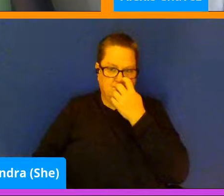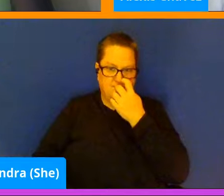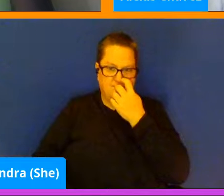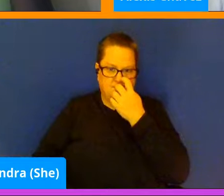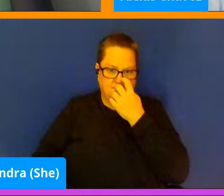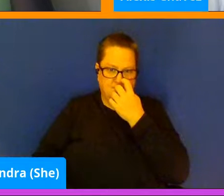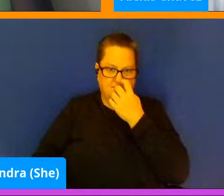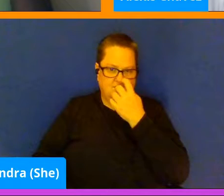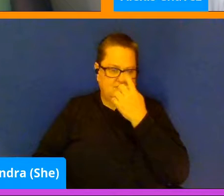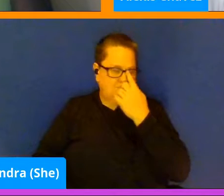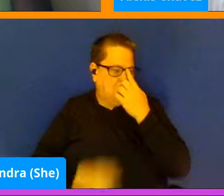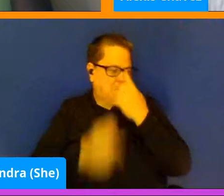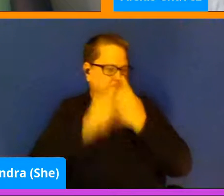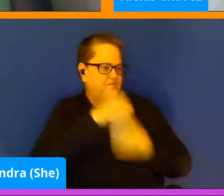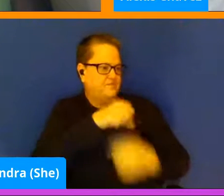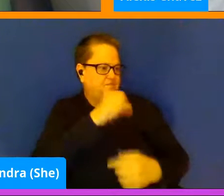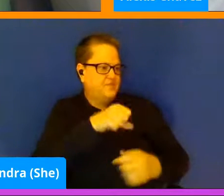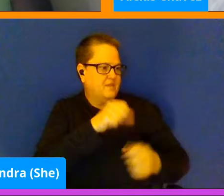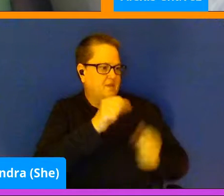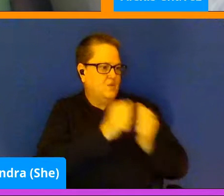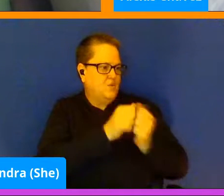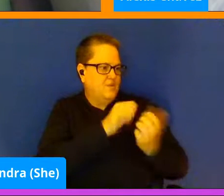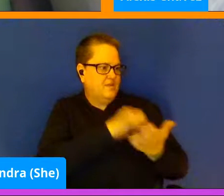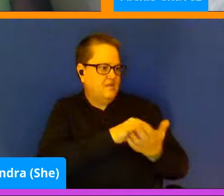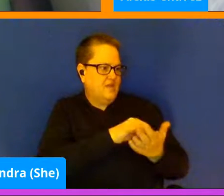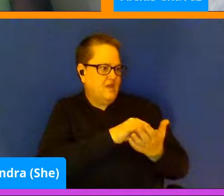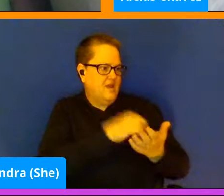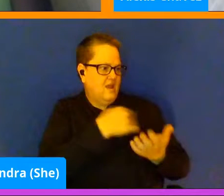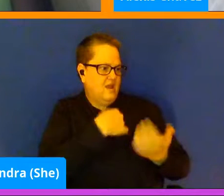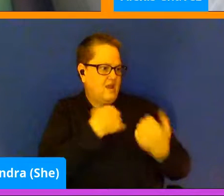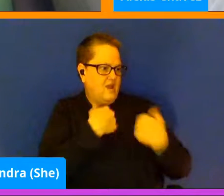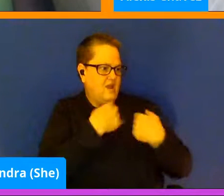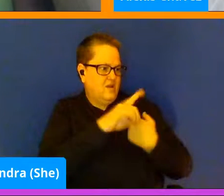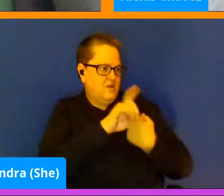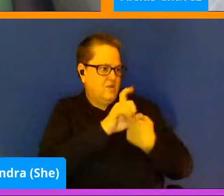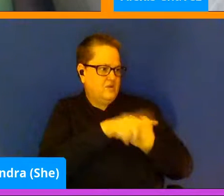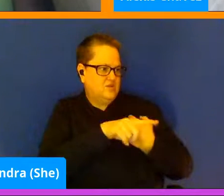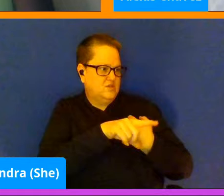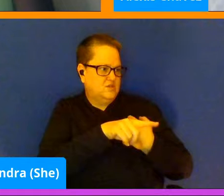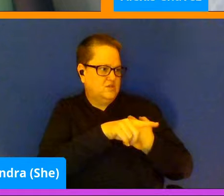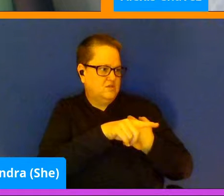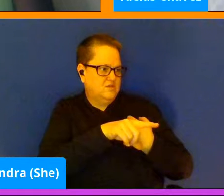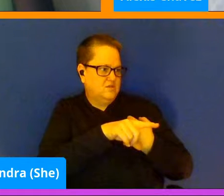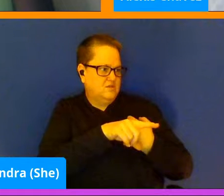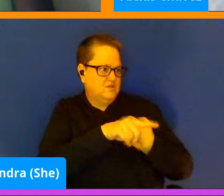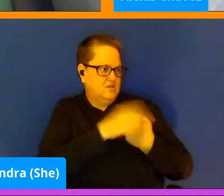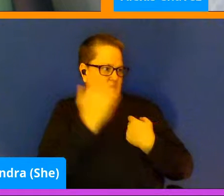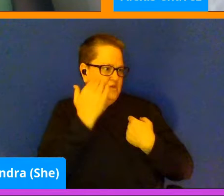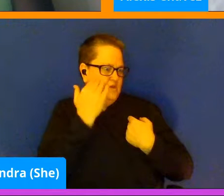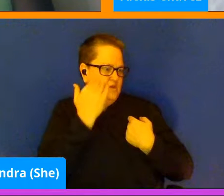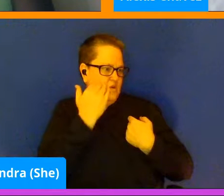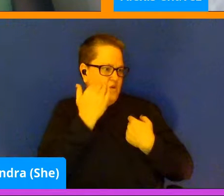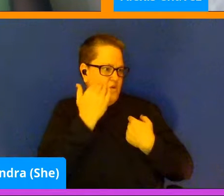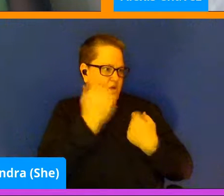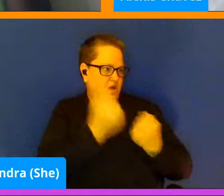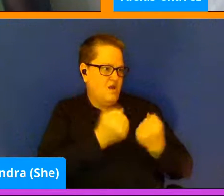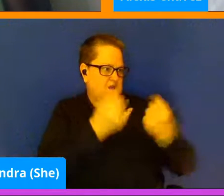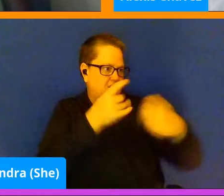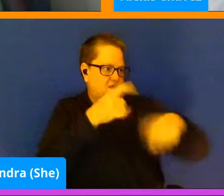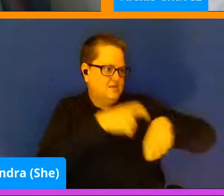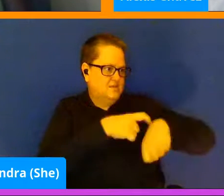Yeah. And with that, I did have a question. You know, a lot of times when people